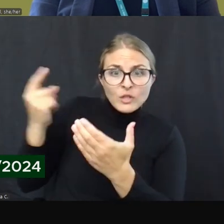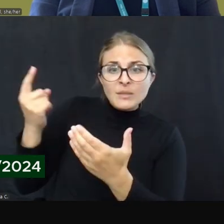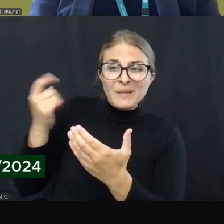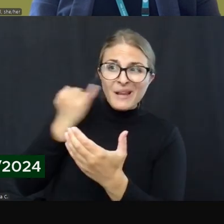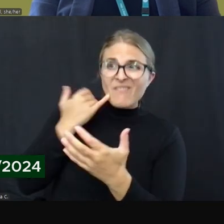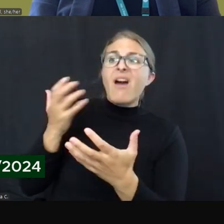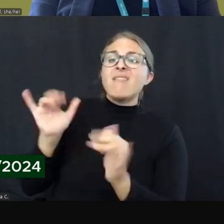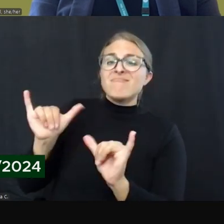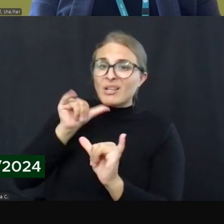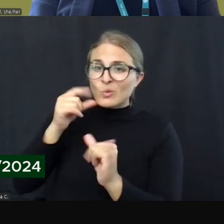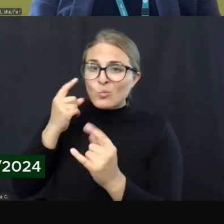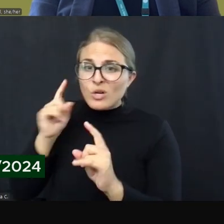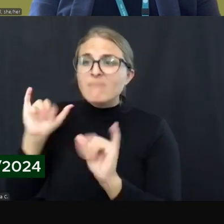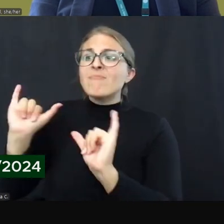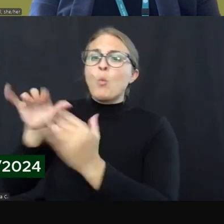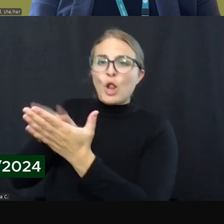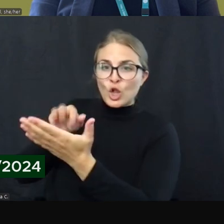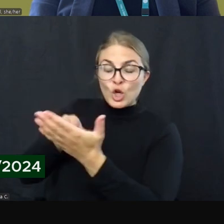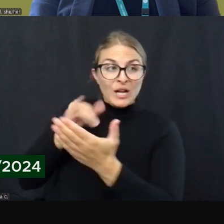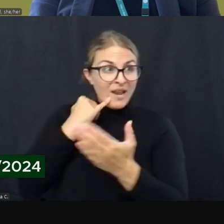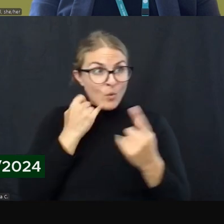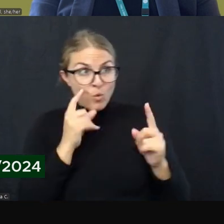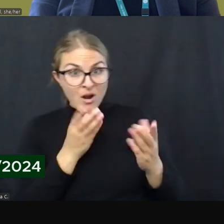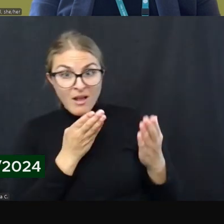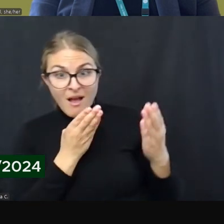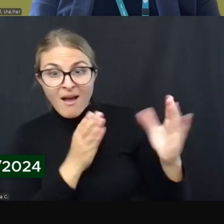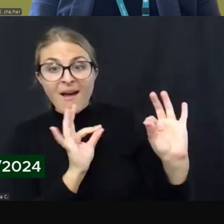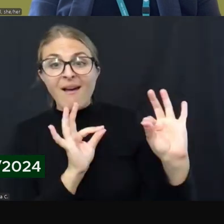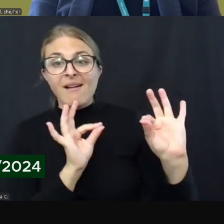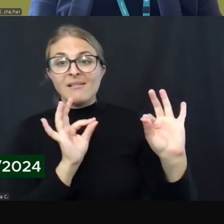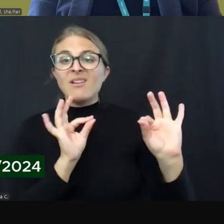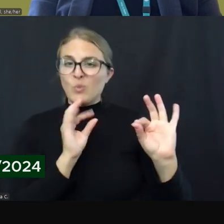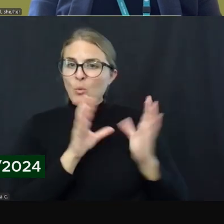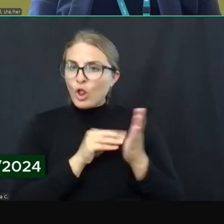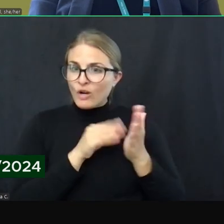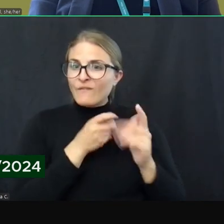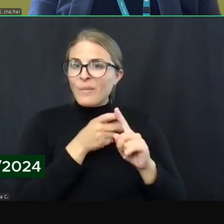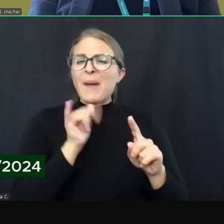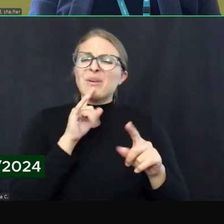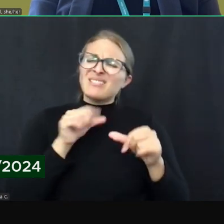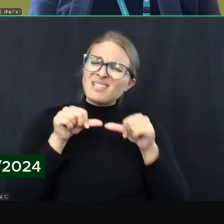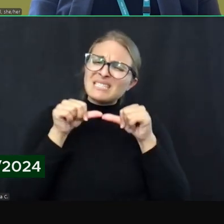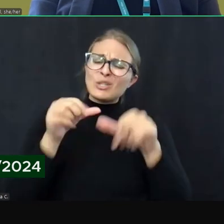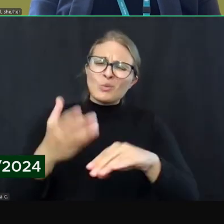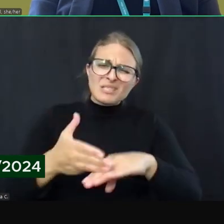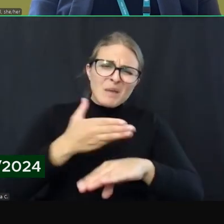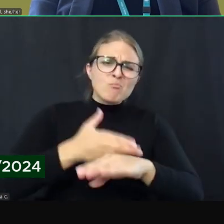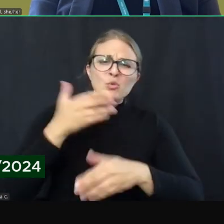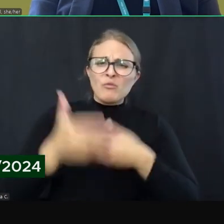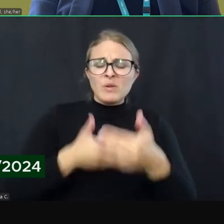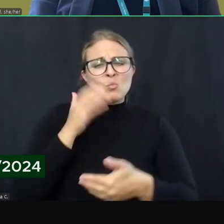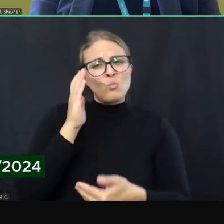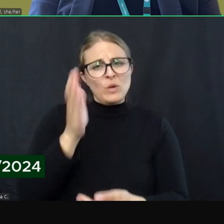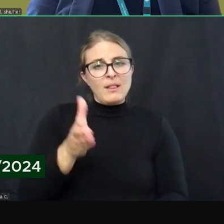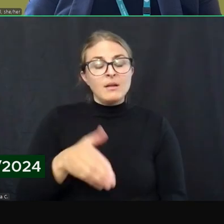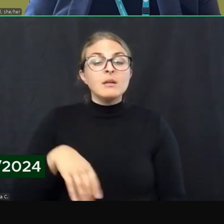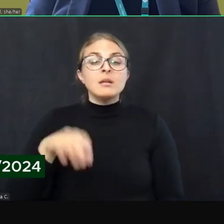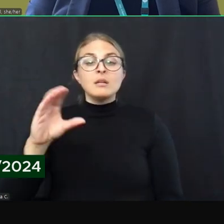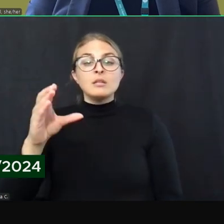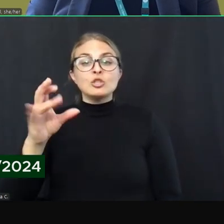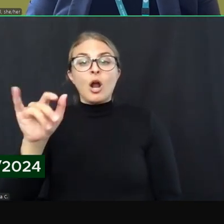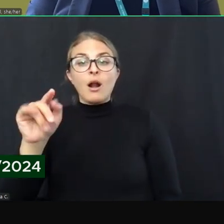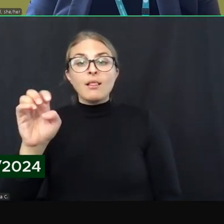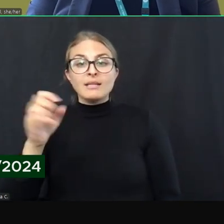But it's going to be a continuous improvement project. The other thing I'll add is that we are